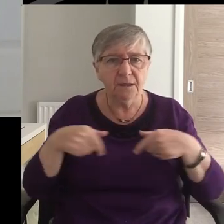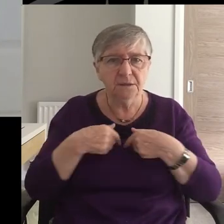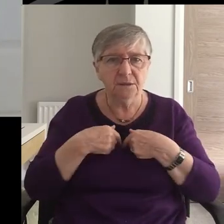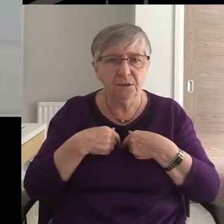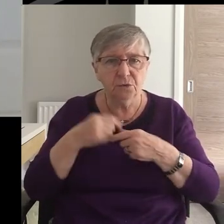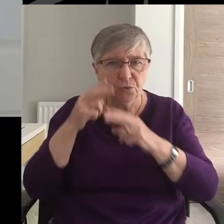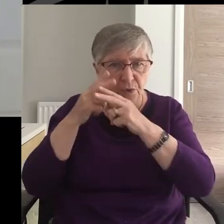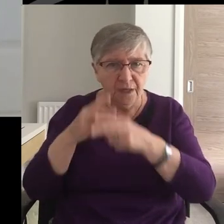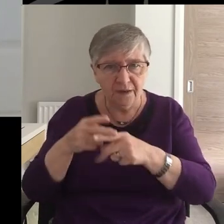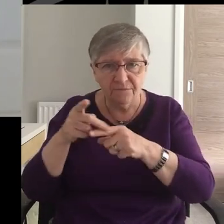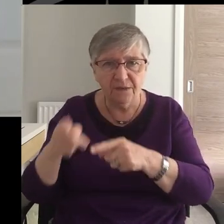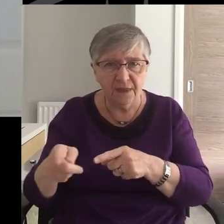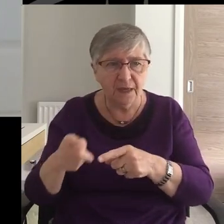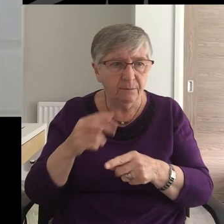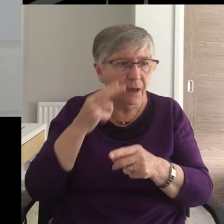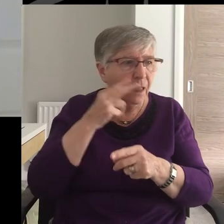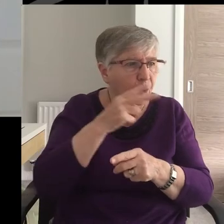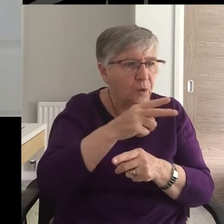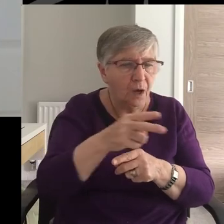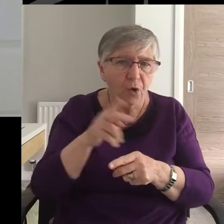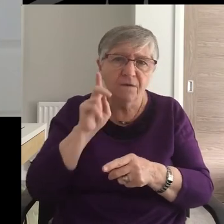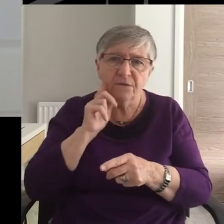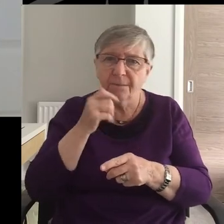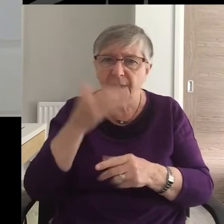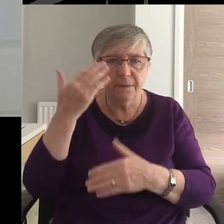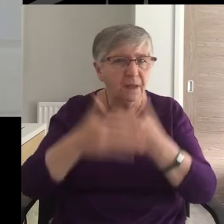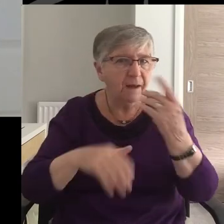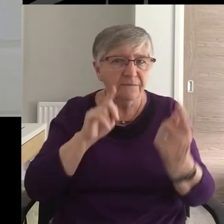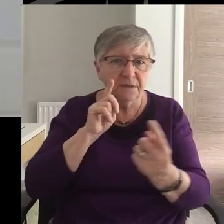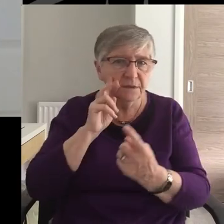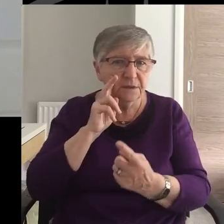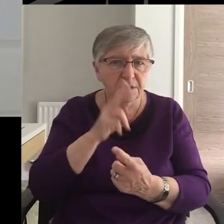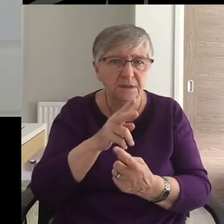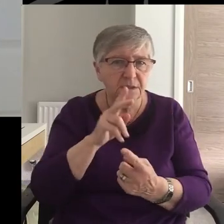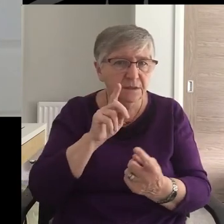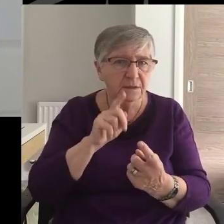look out for those That we've not seen And to try to make contact With them